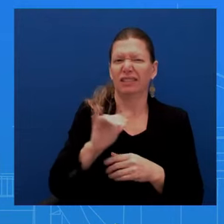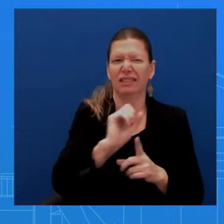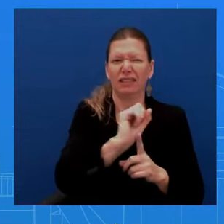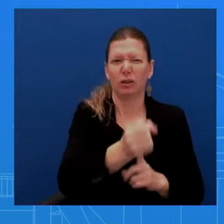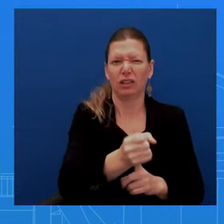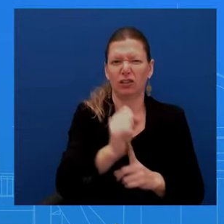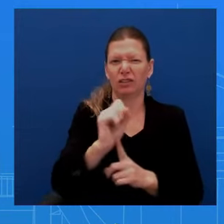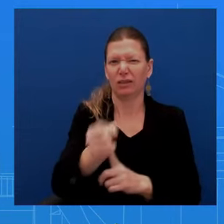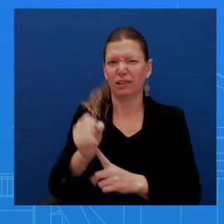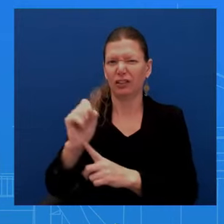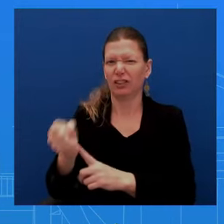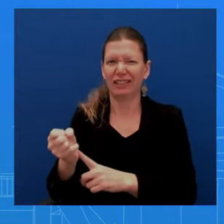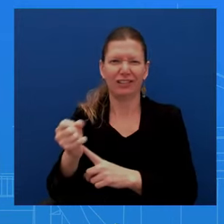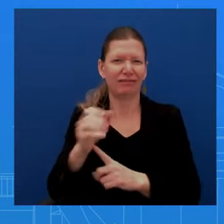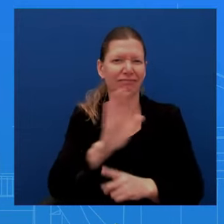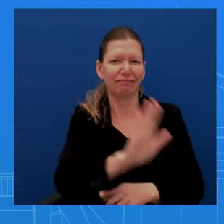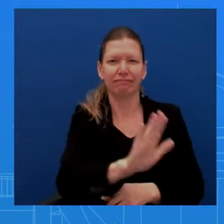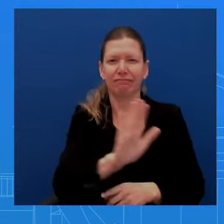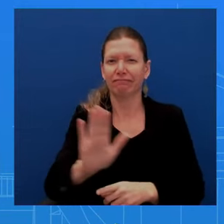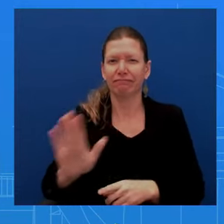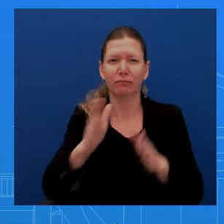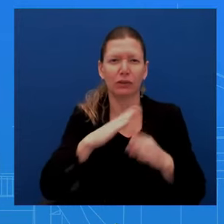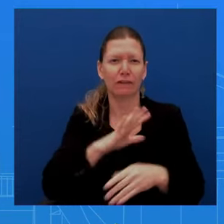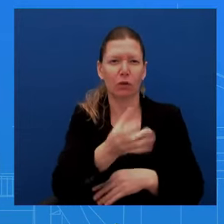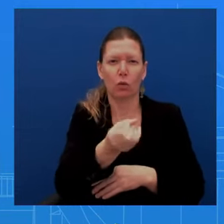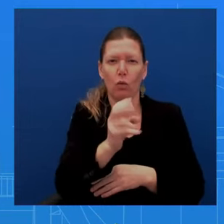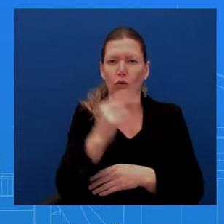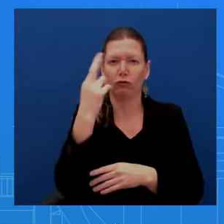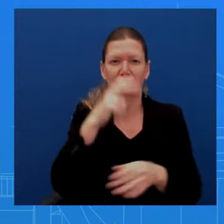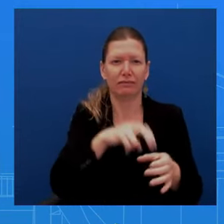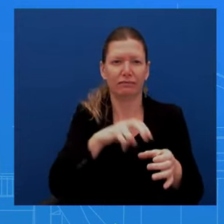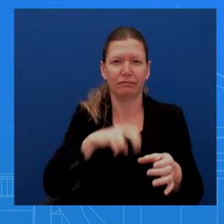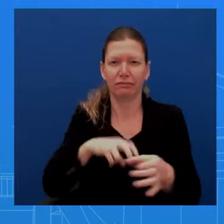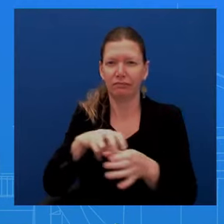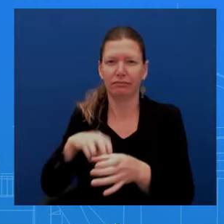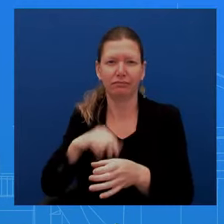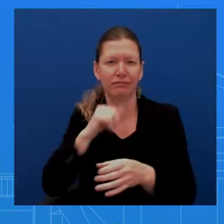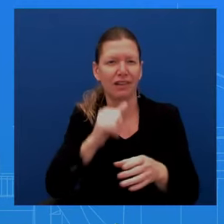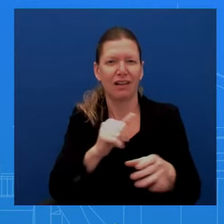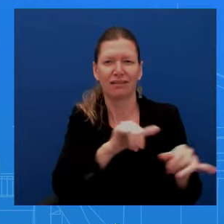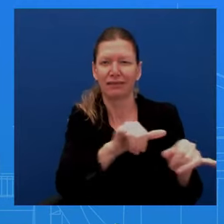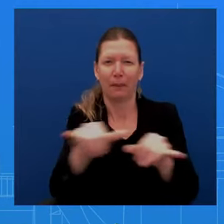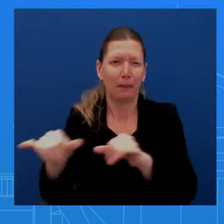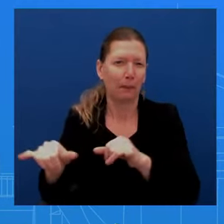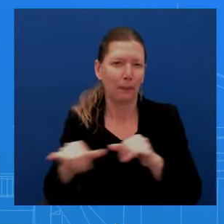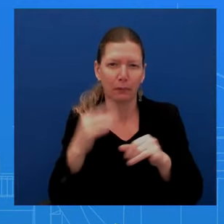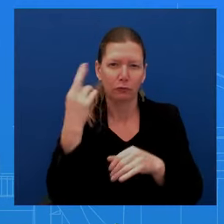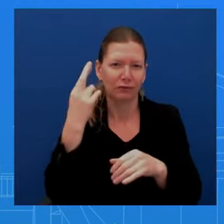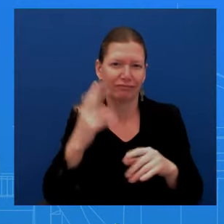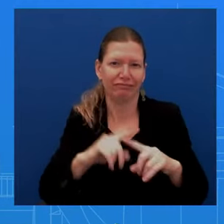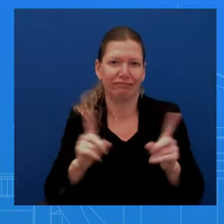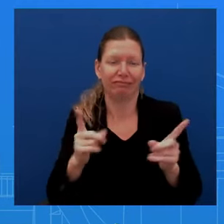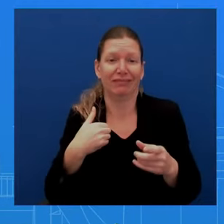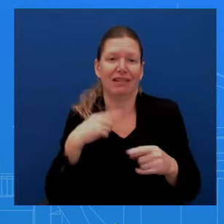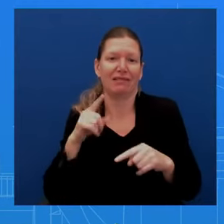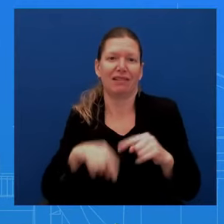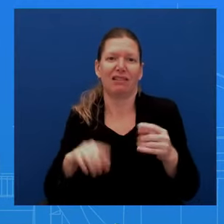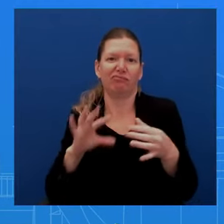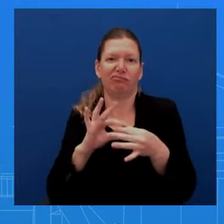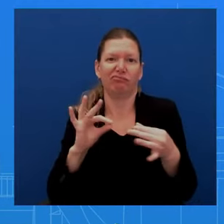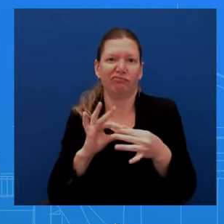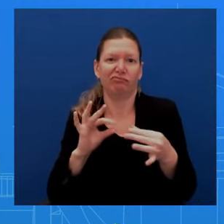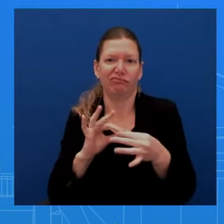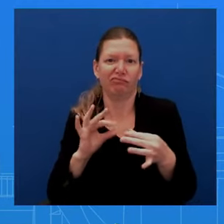on their particular specific respective nominations. So I can't speak to it in a broad, uh, broad stroke, uh, obviously.